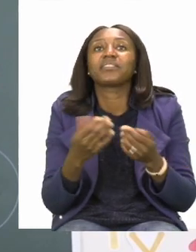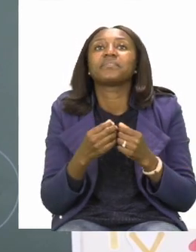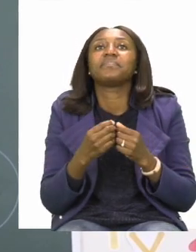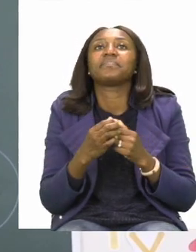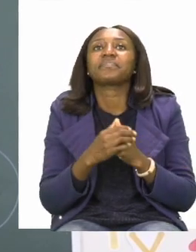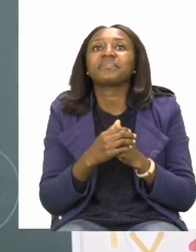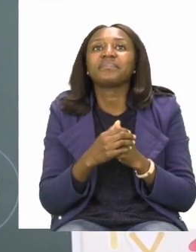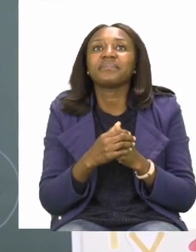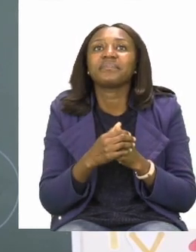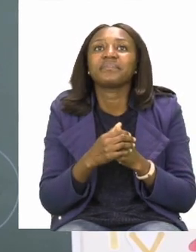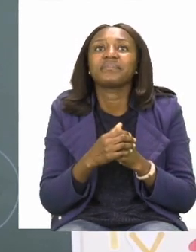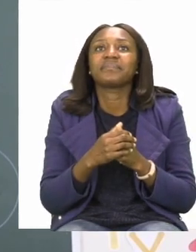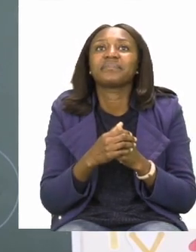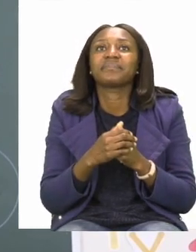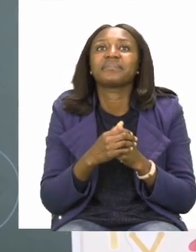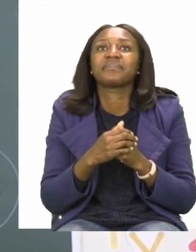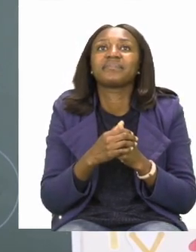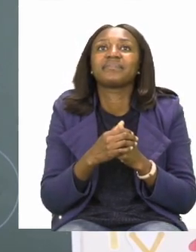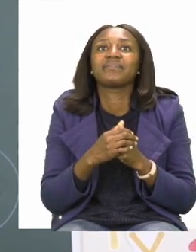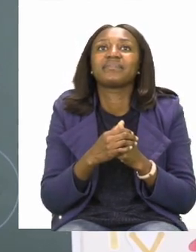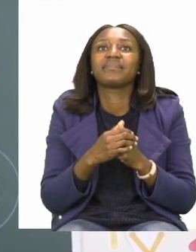is going to sink.